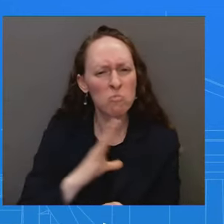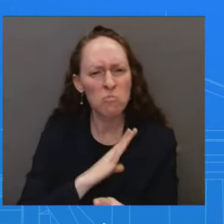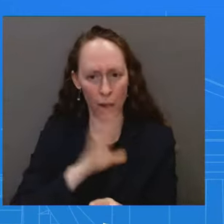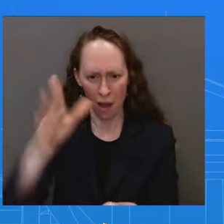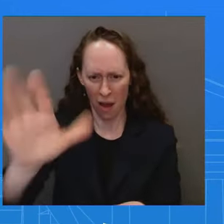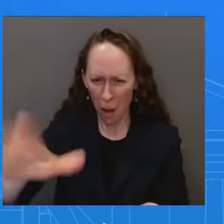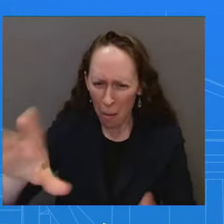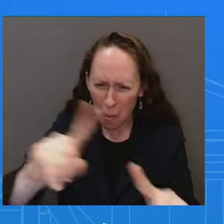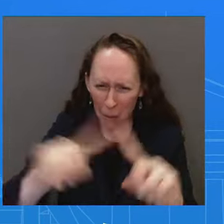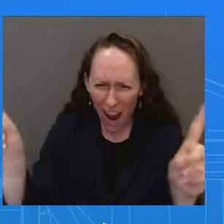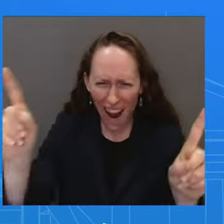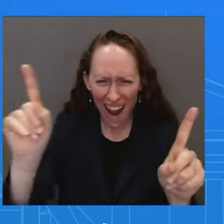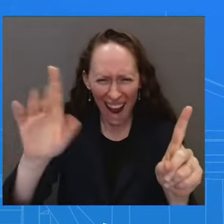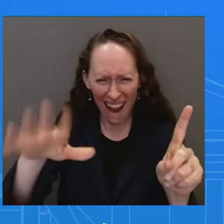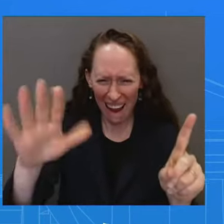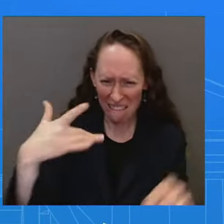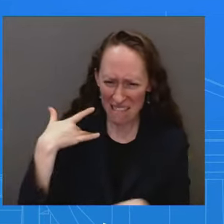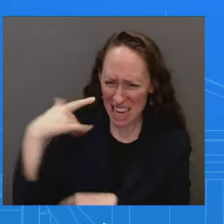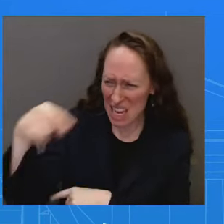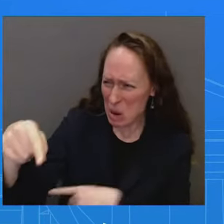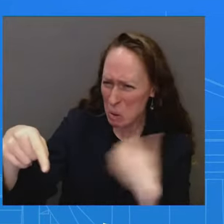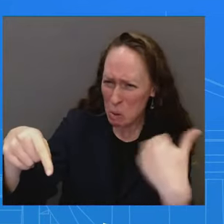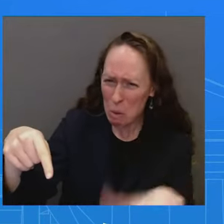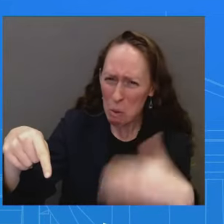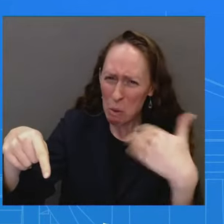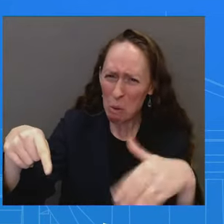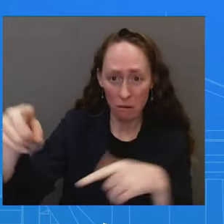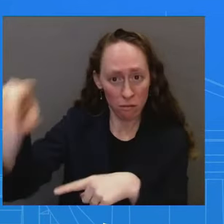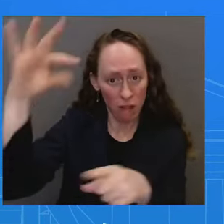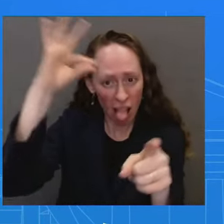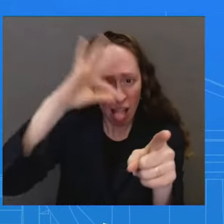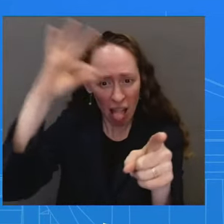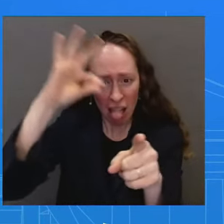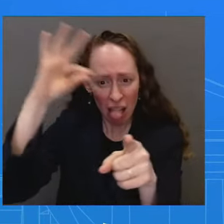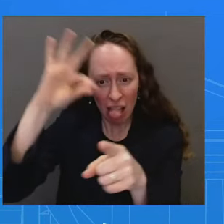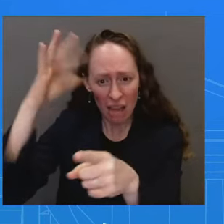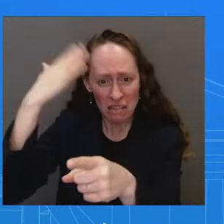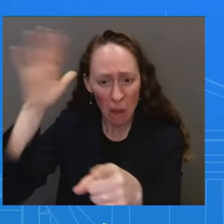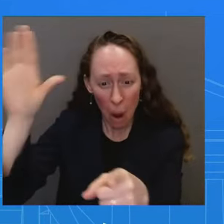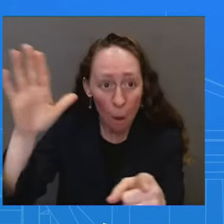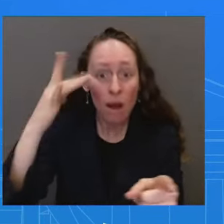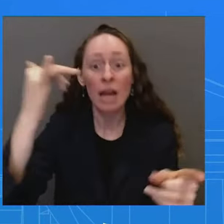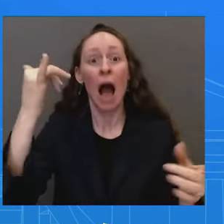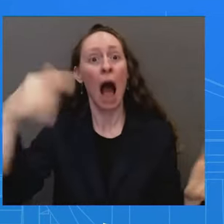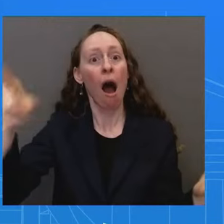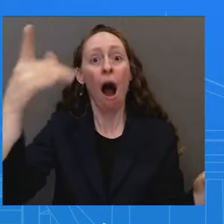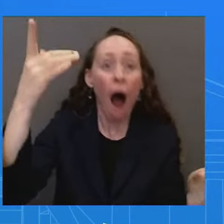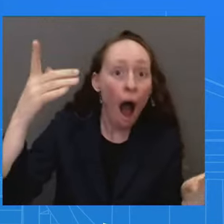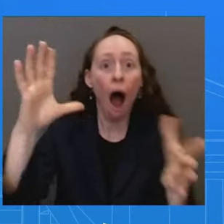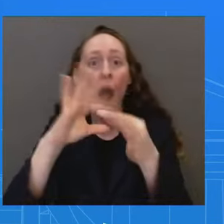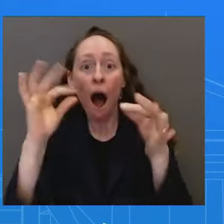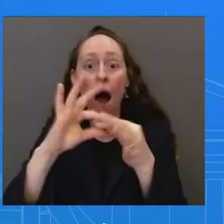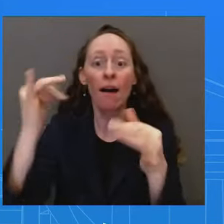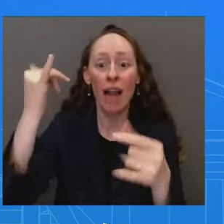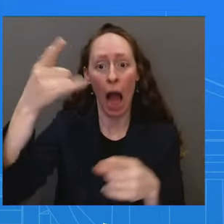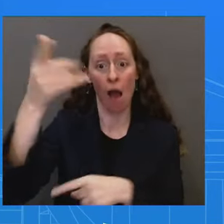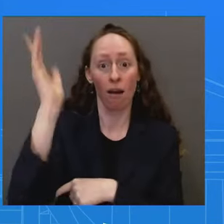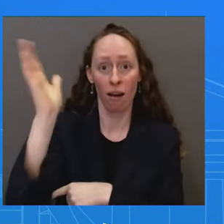tells us about anything ever again? I think we all recognize, and I think the Pentagon has been